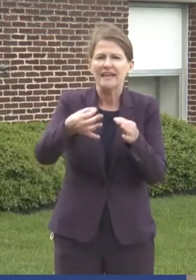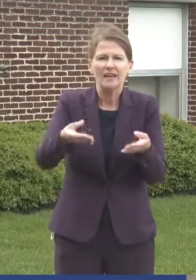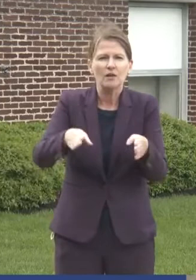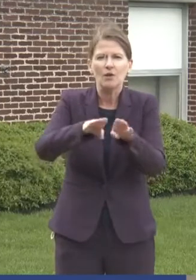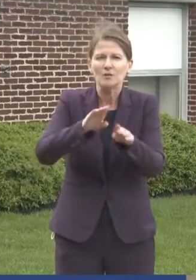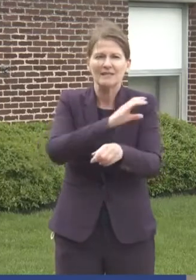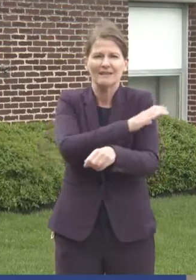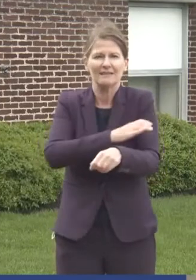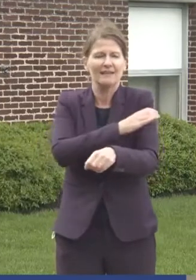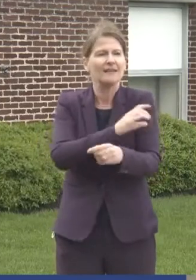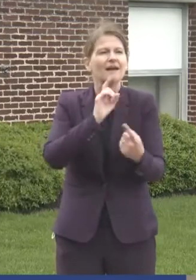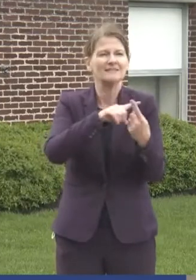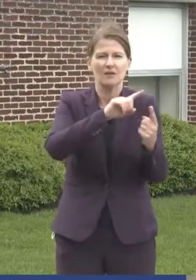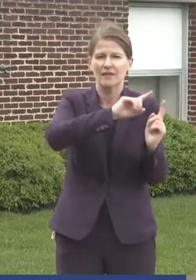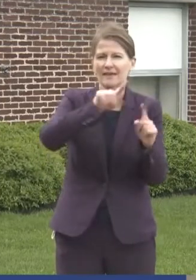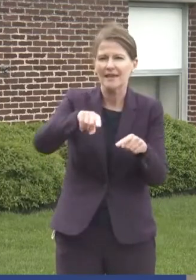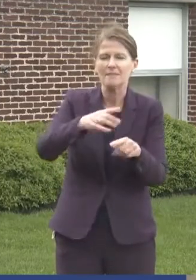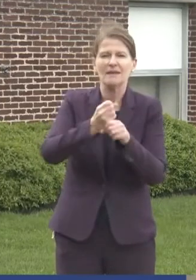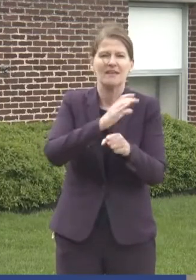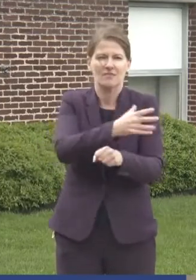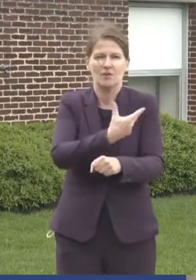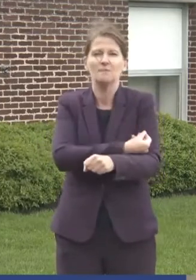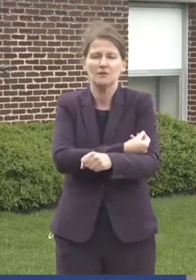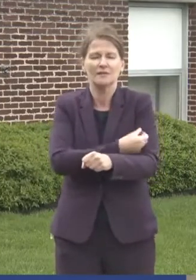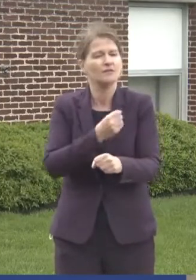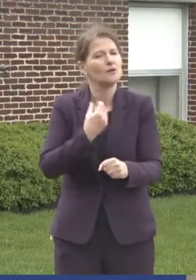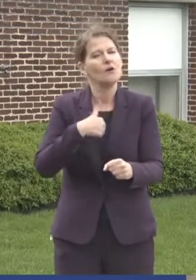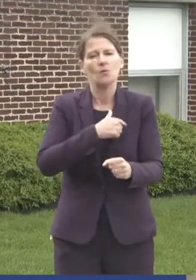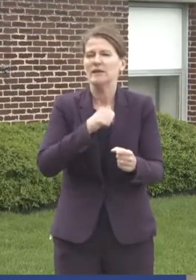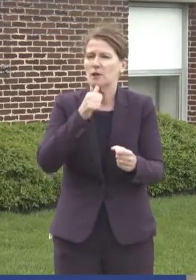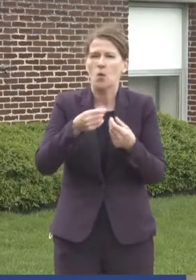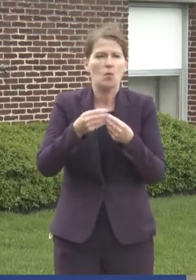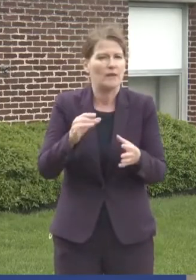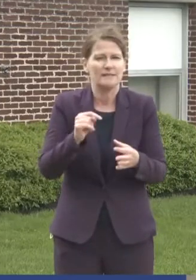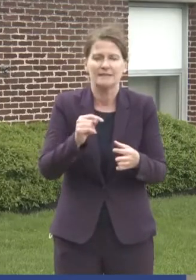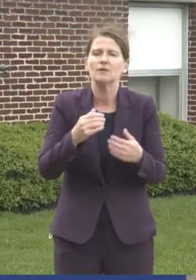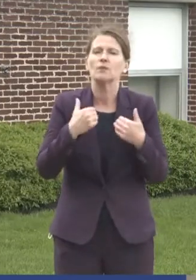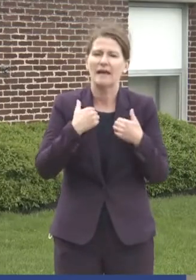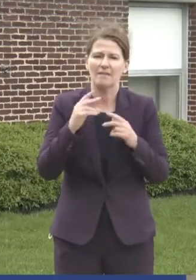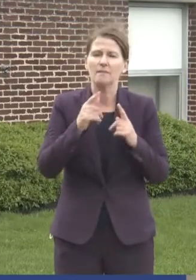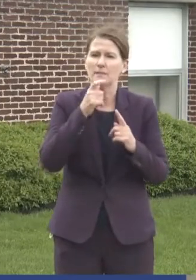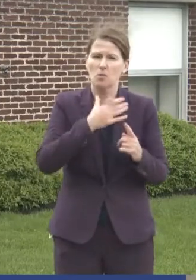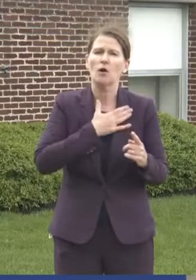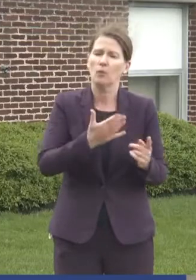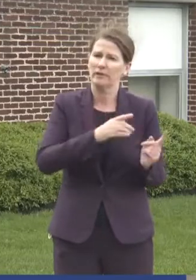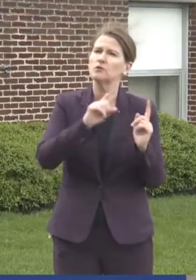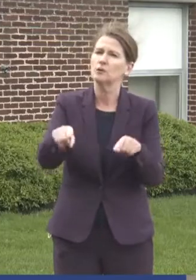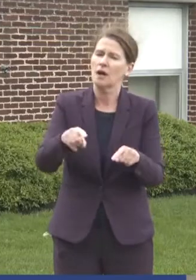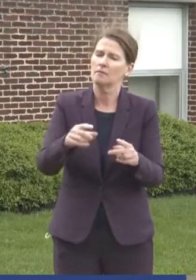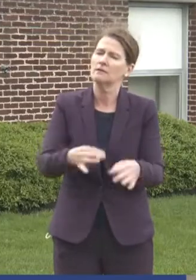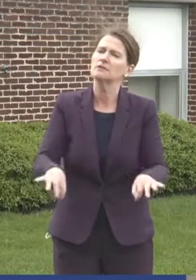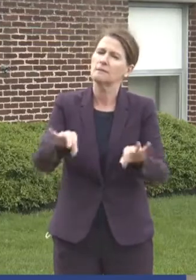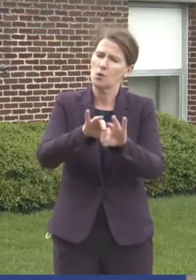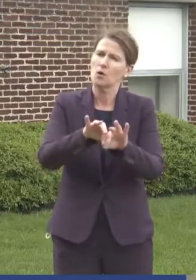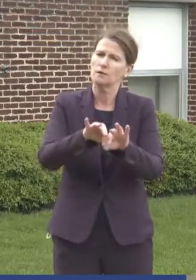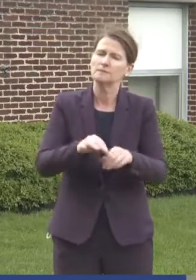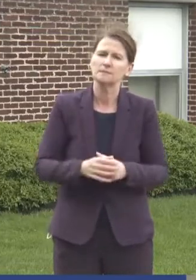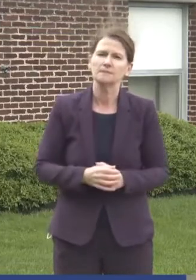of the clinic until they could get here and get their immunization. So we don't waste it. We have people that are willing to come. So I think that's really important.